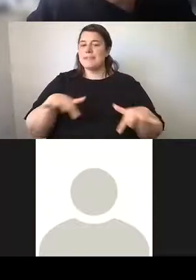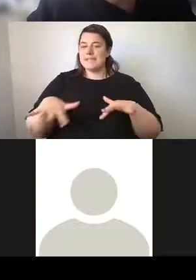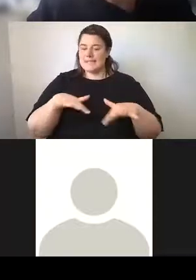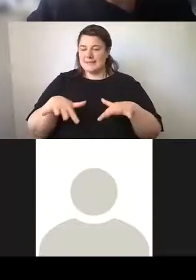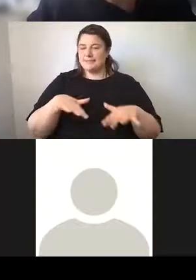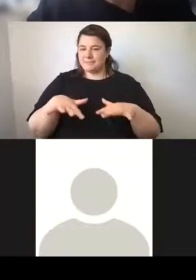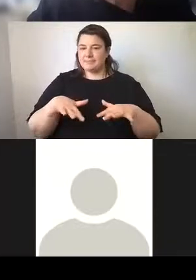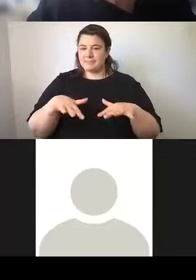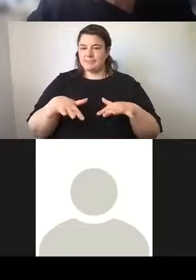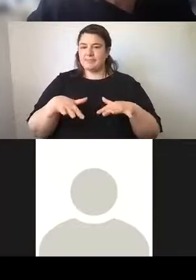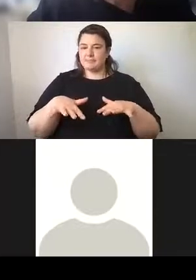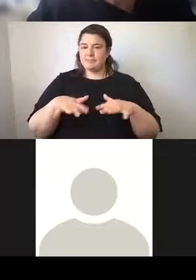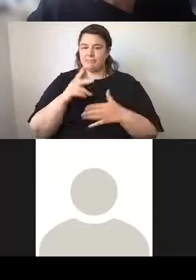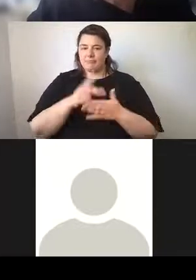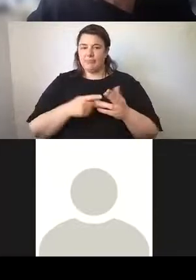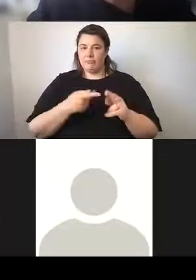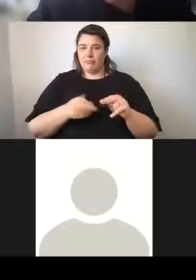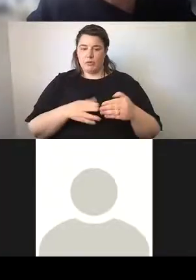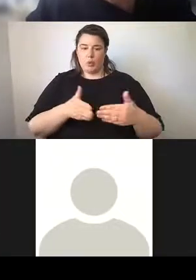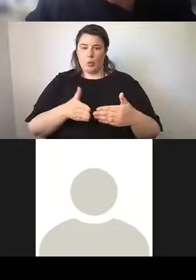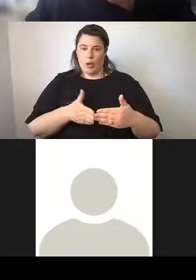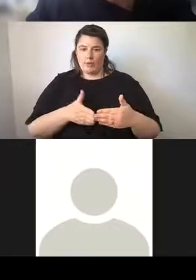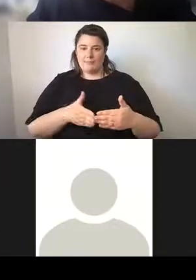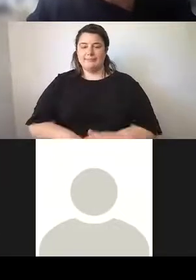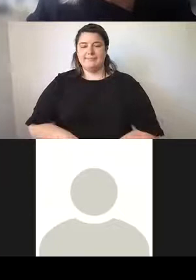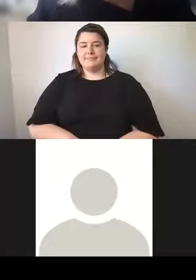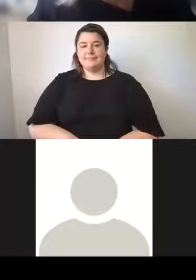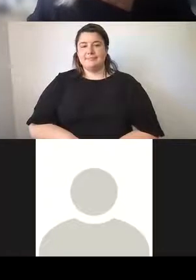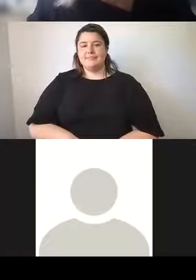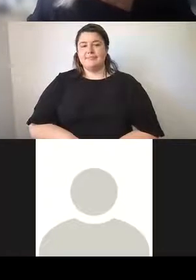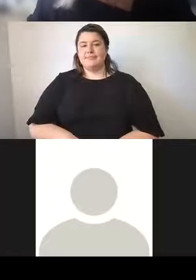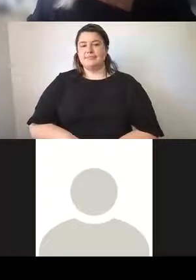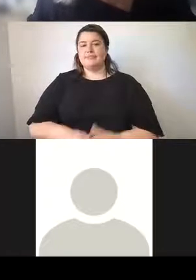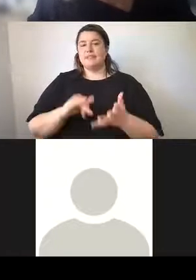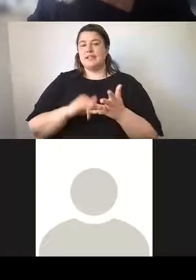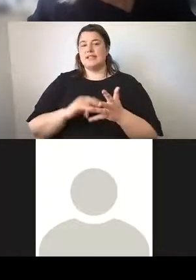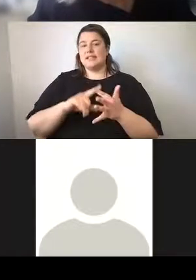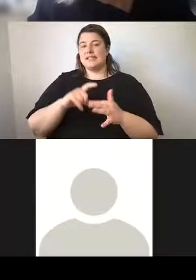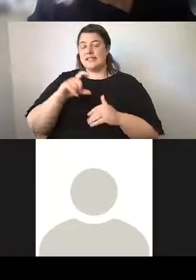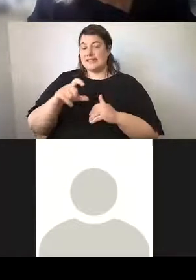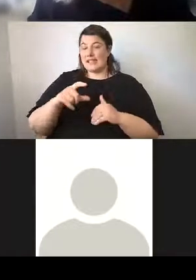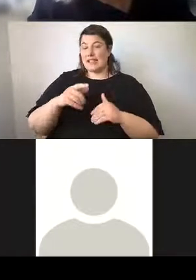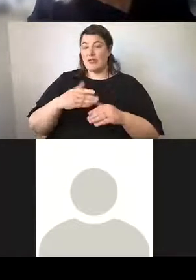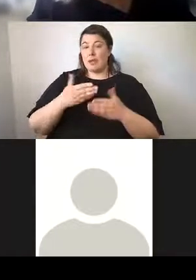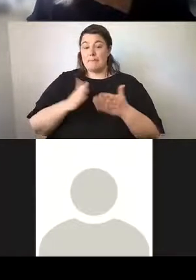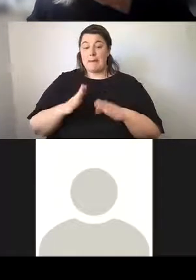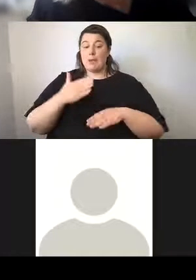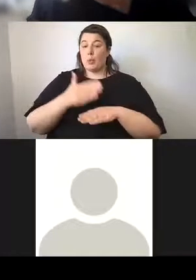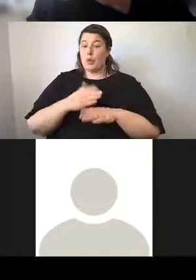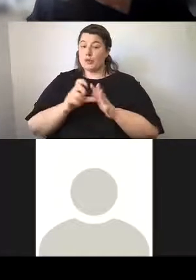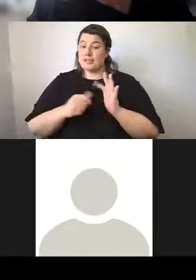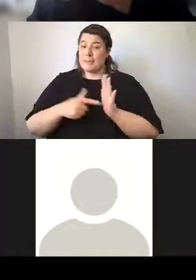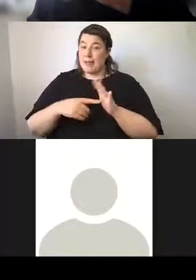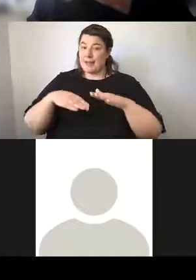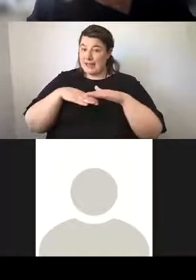that corner of Bridge Street. And then the Secretary for Works, this is the Public Works Department entrance,